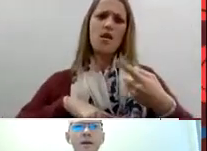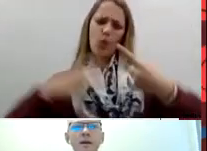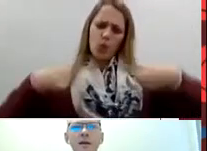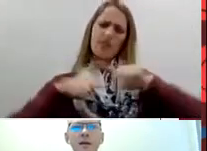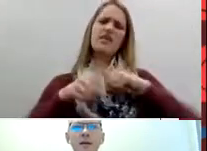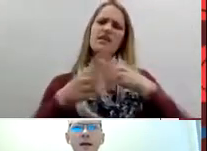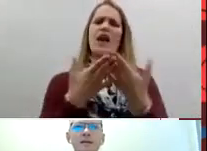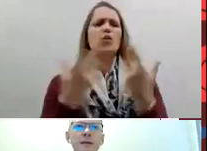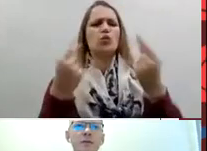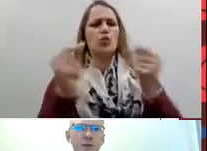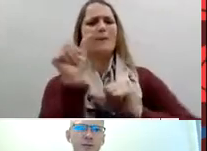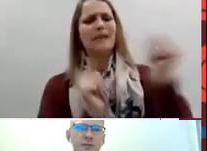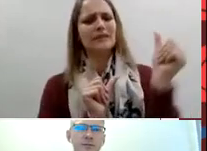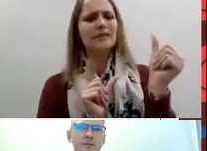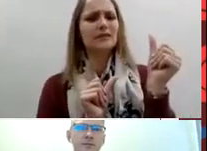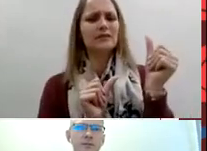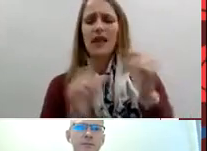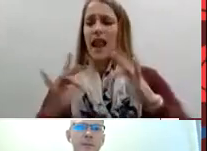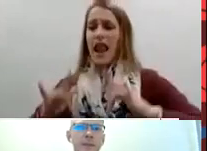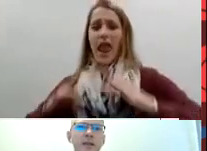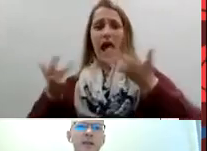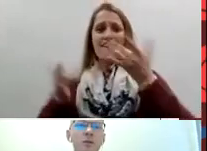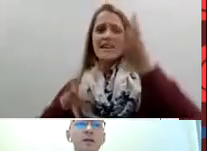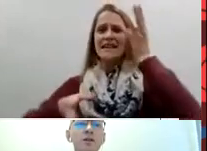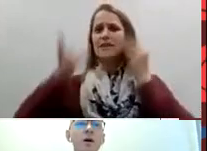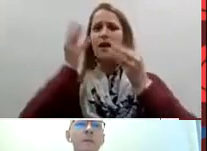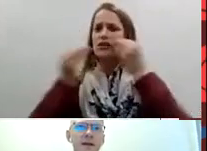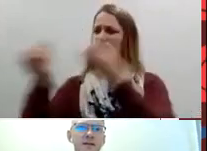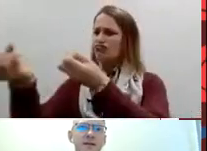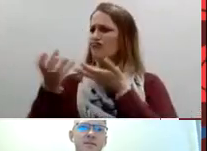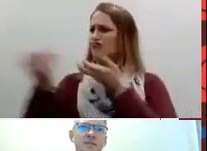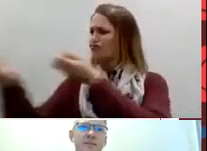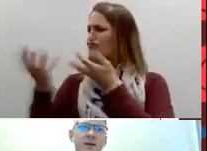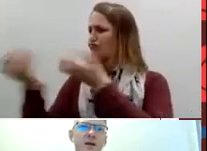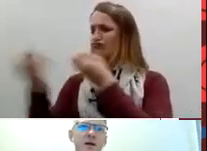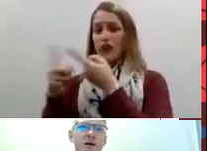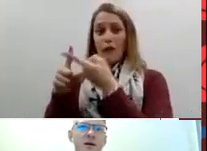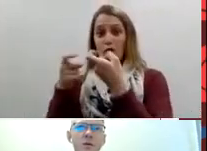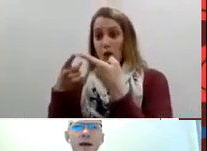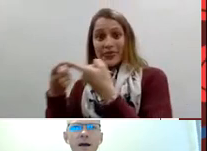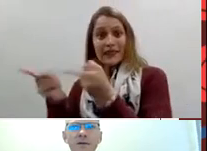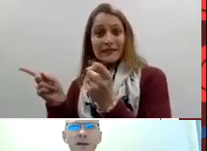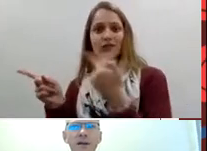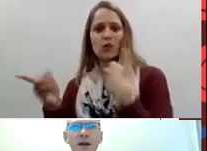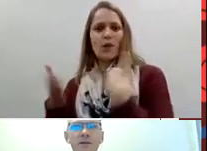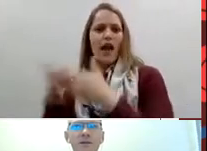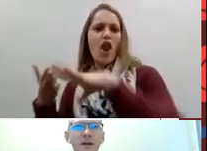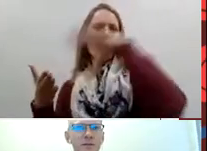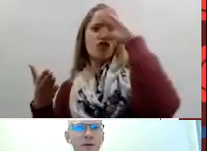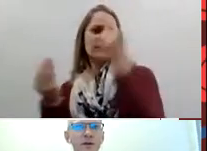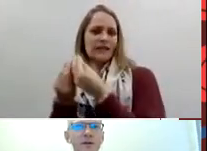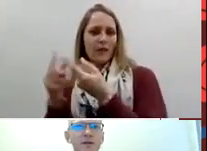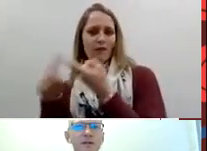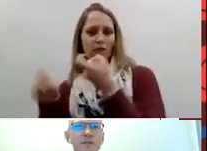we as deaf women we do our best we have life